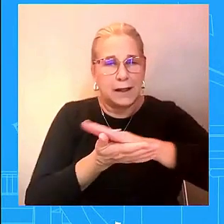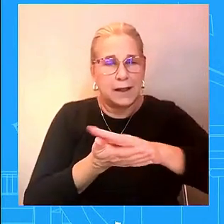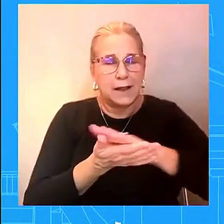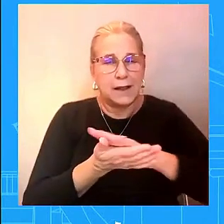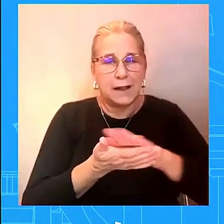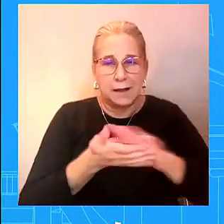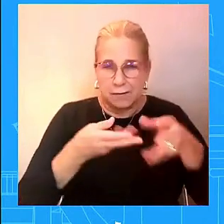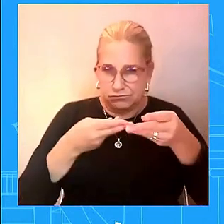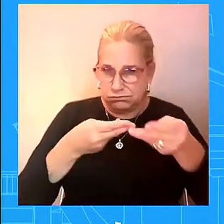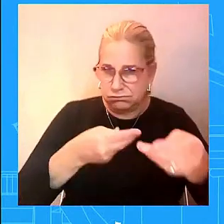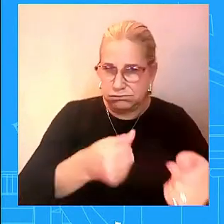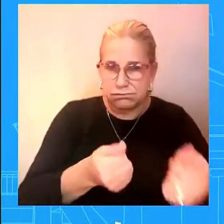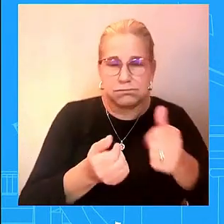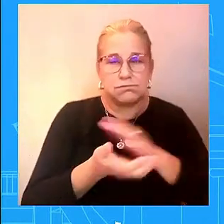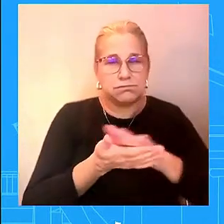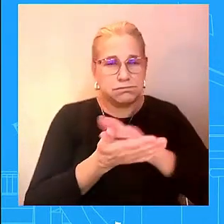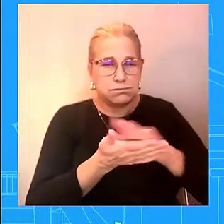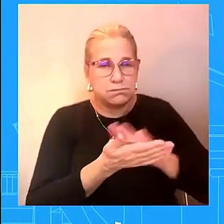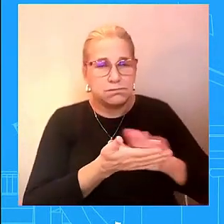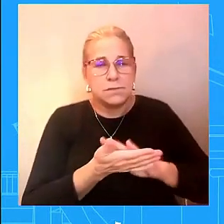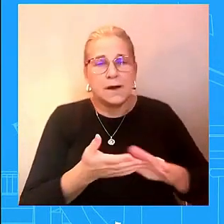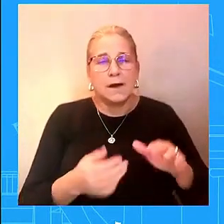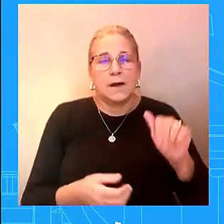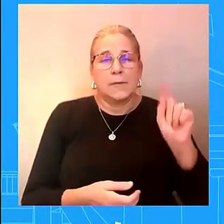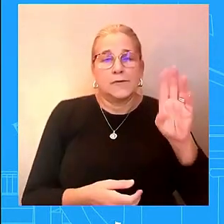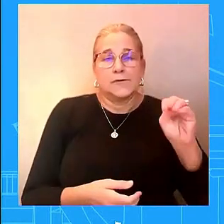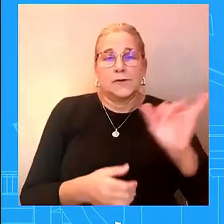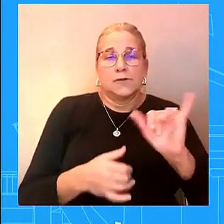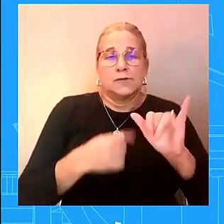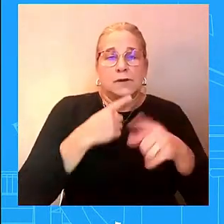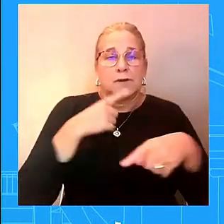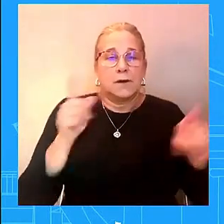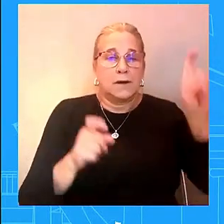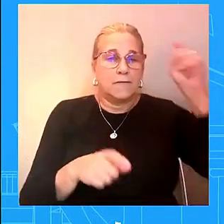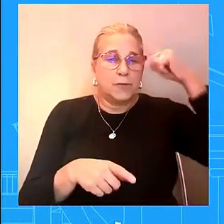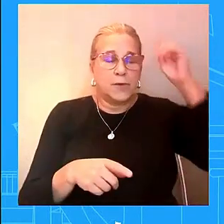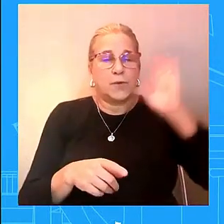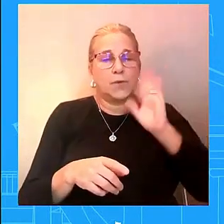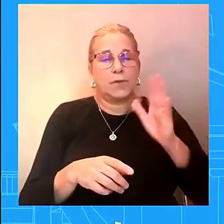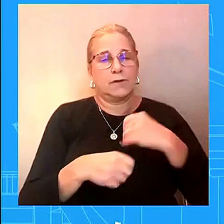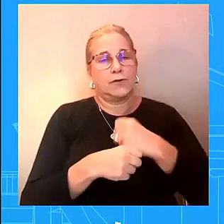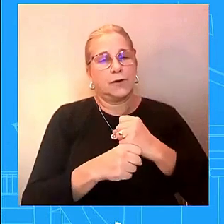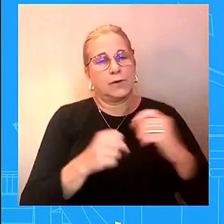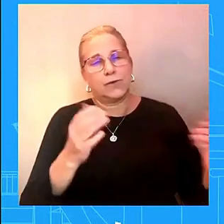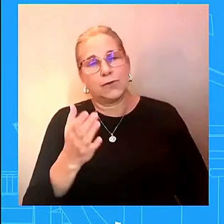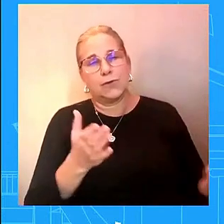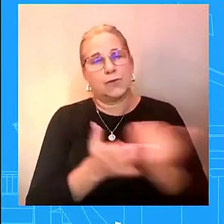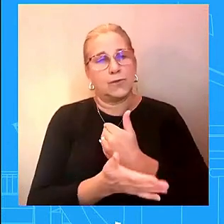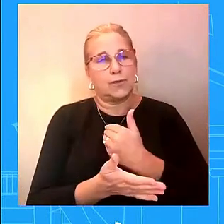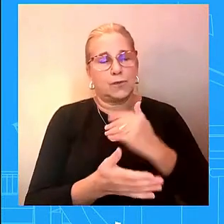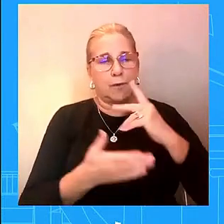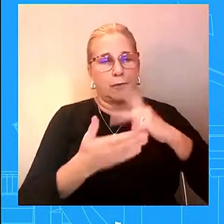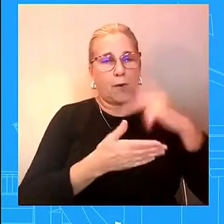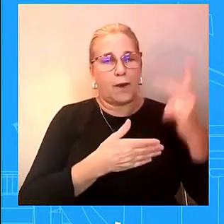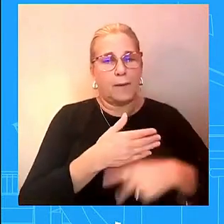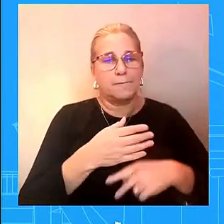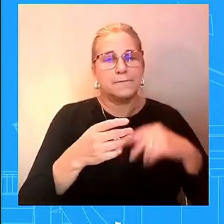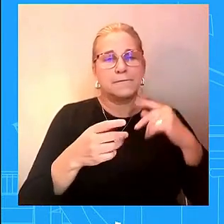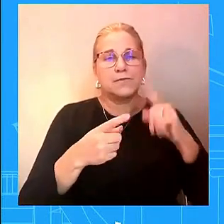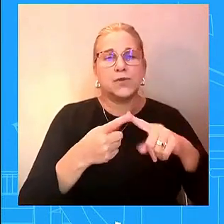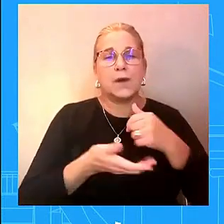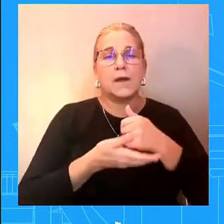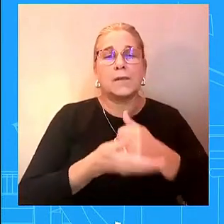government will create a brand new program for assistance impact communities with their recovery and rebuilding